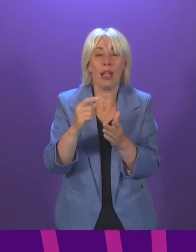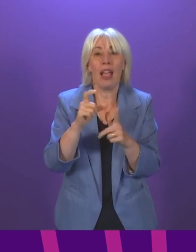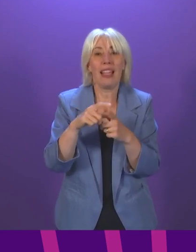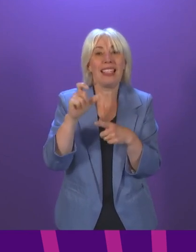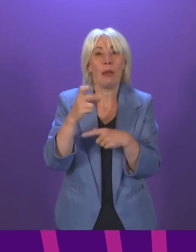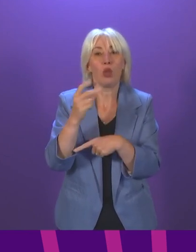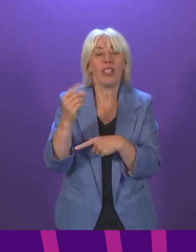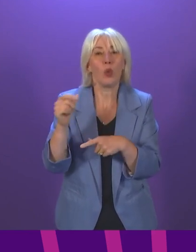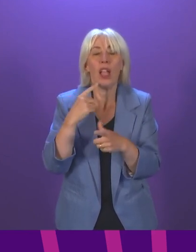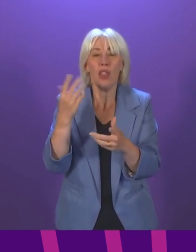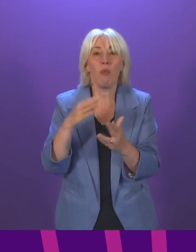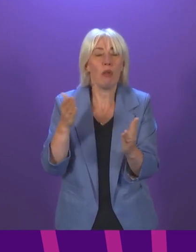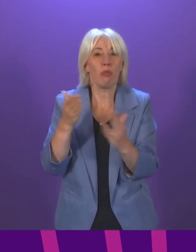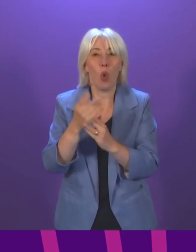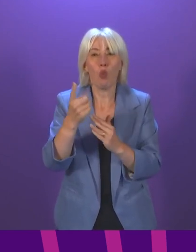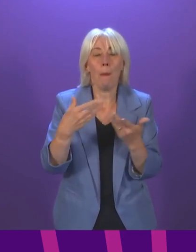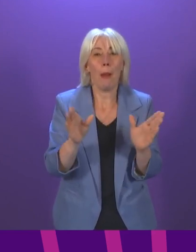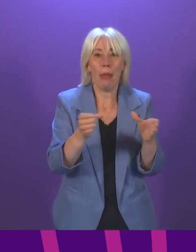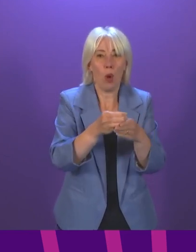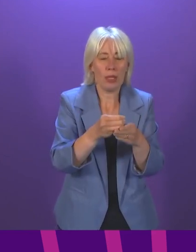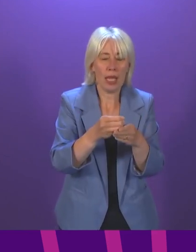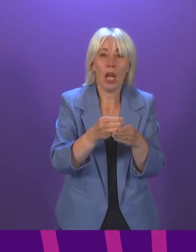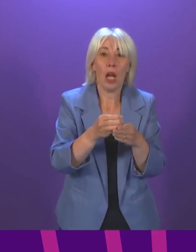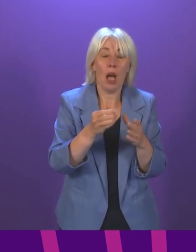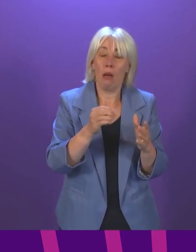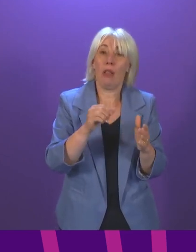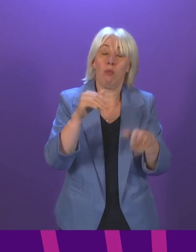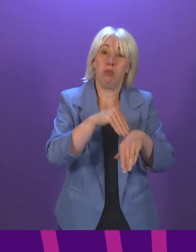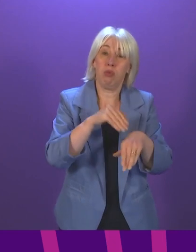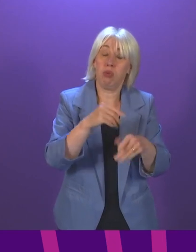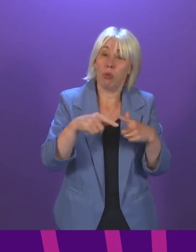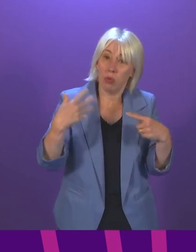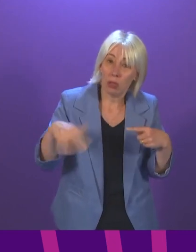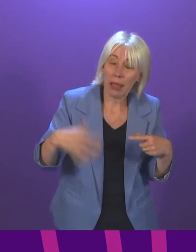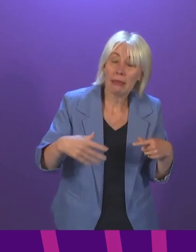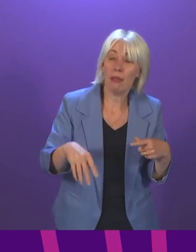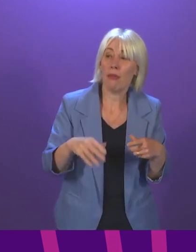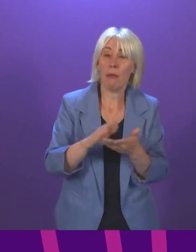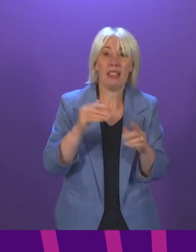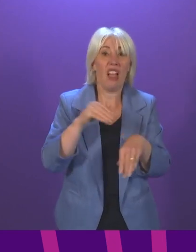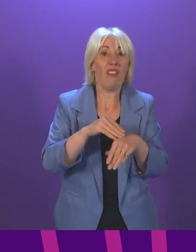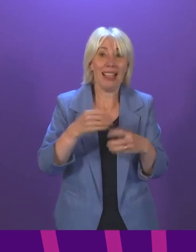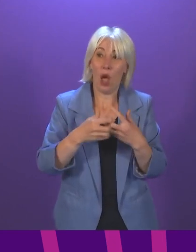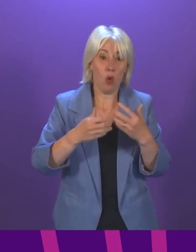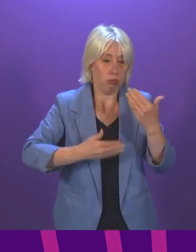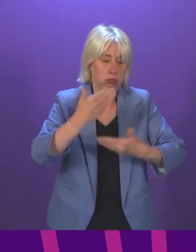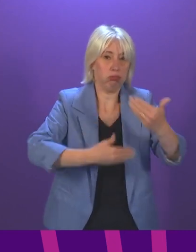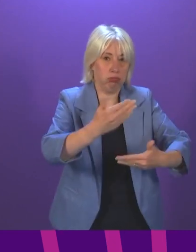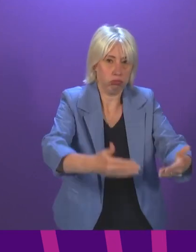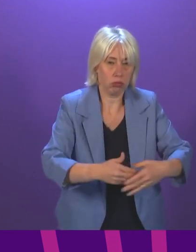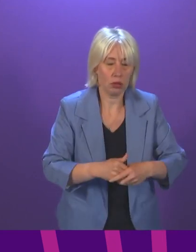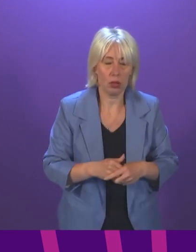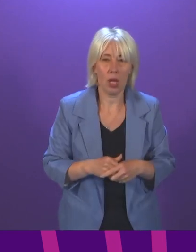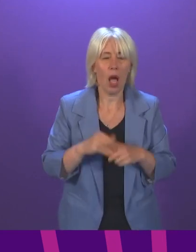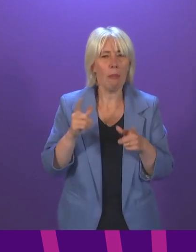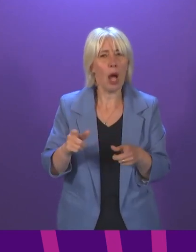2020, as well as the ongoing impact on its operations, is the Scottish Government satisfied